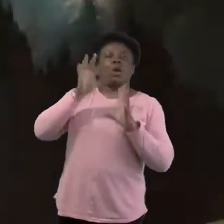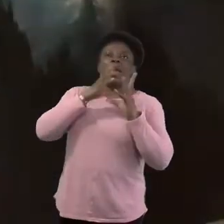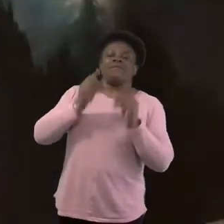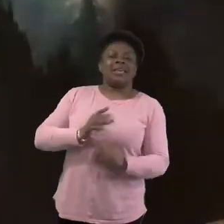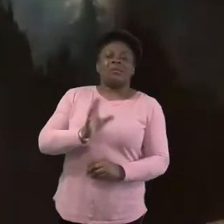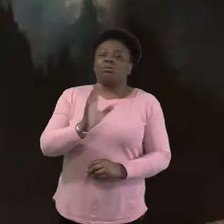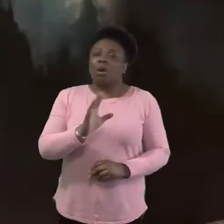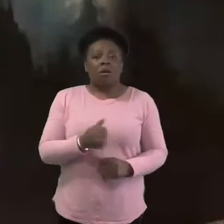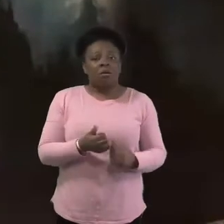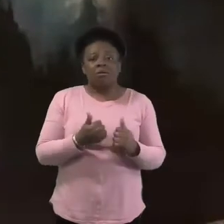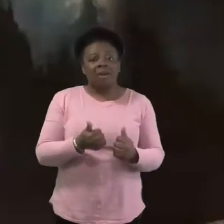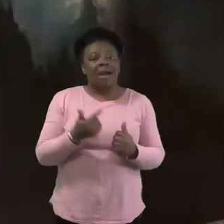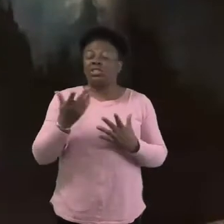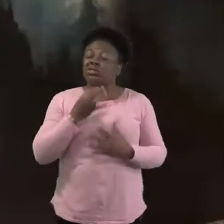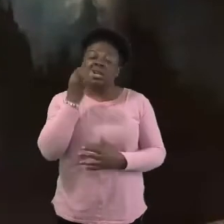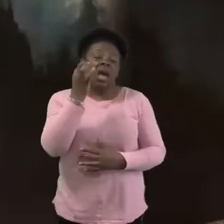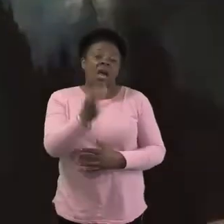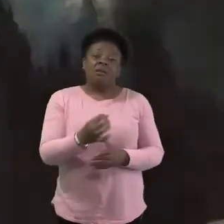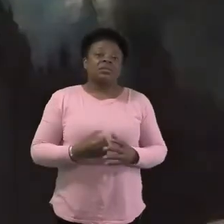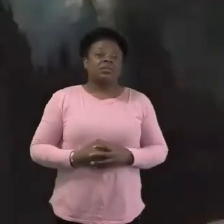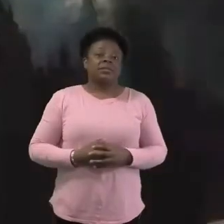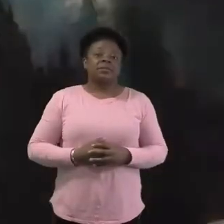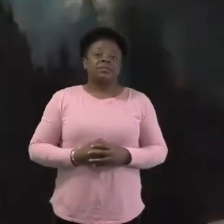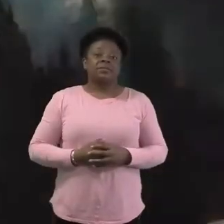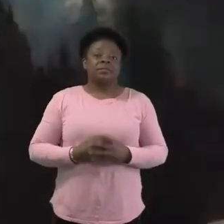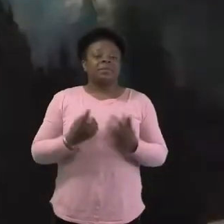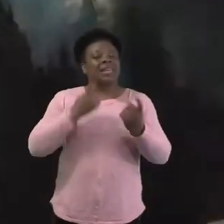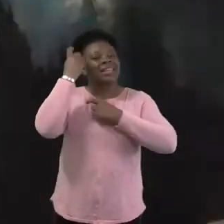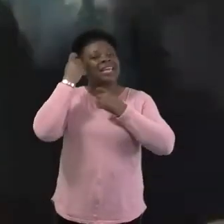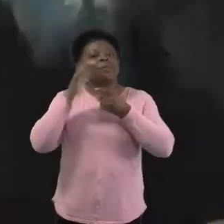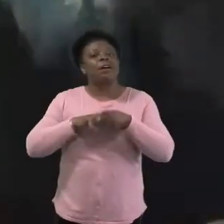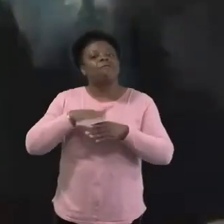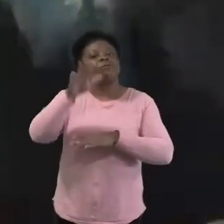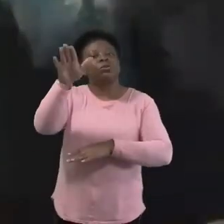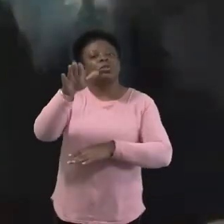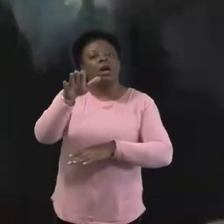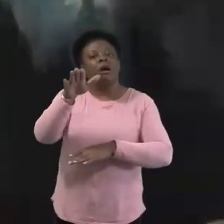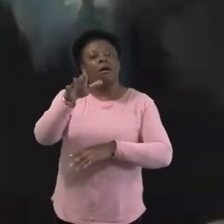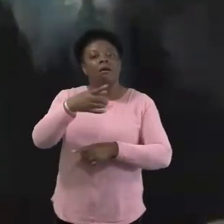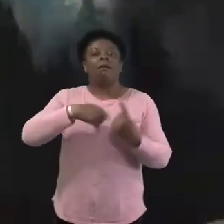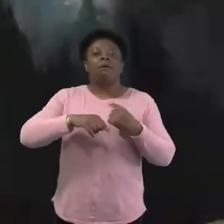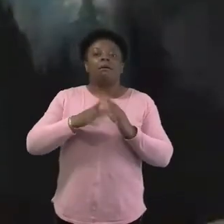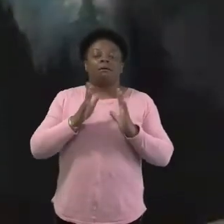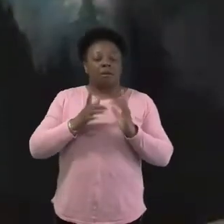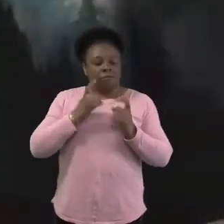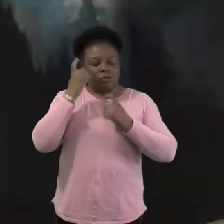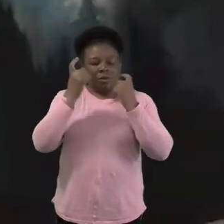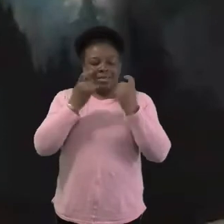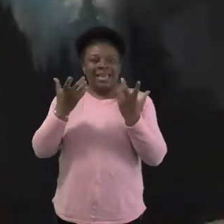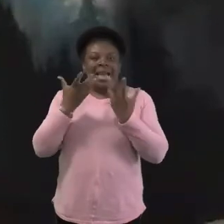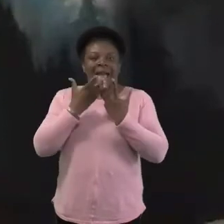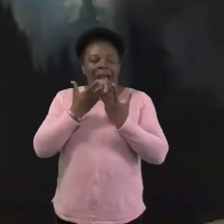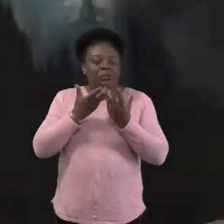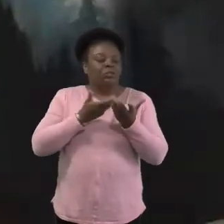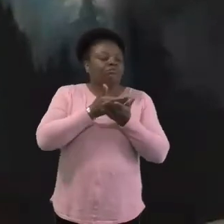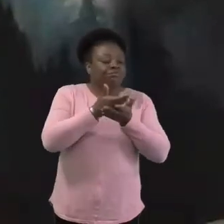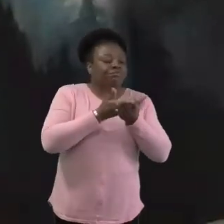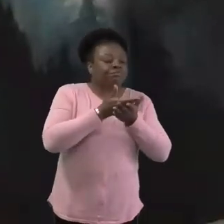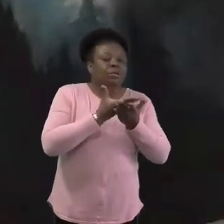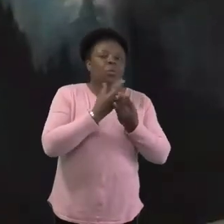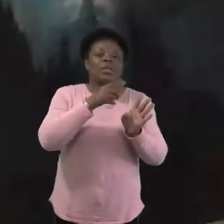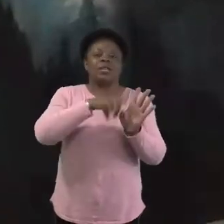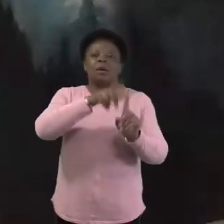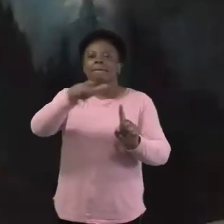future. We just need to, um, ask more questions and also allow young people to, uh, sort of give them that platform to ask more questions